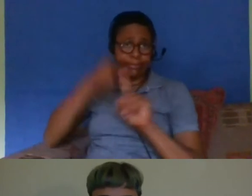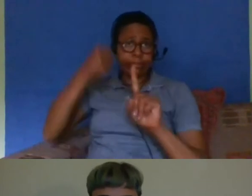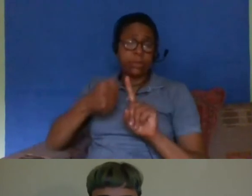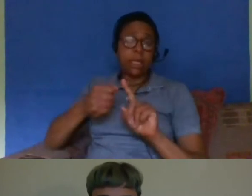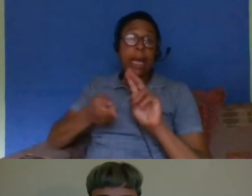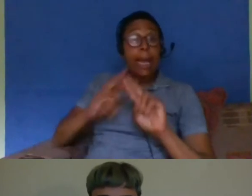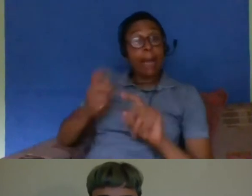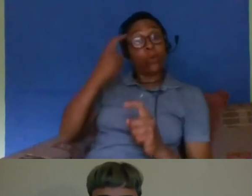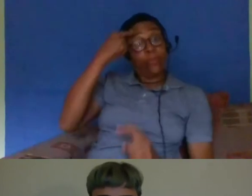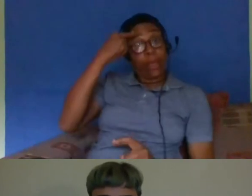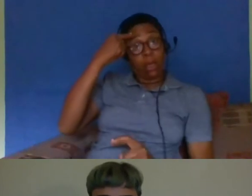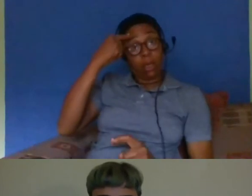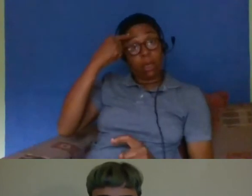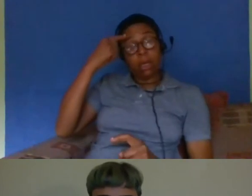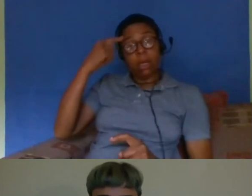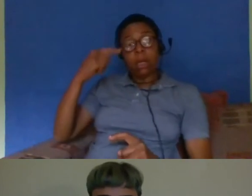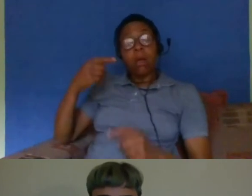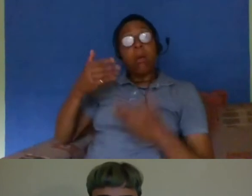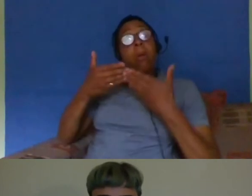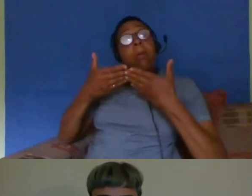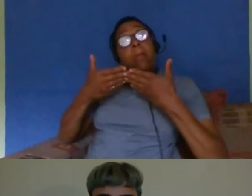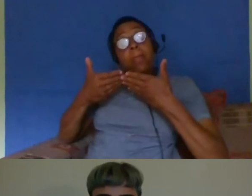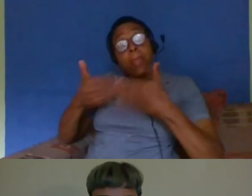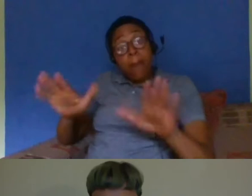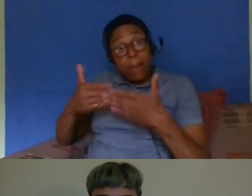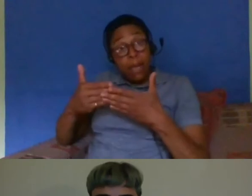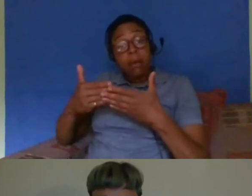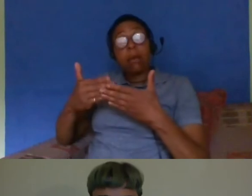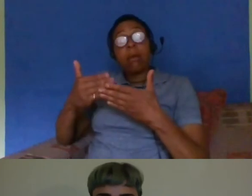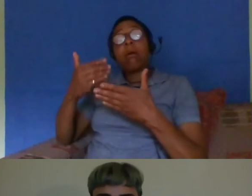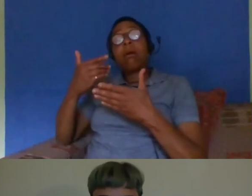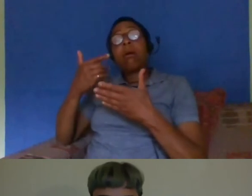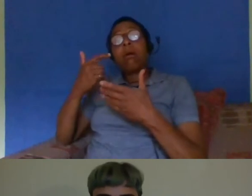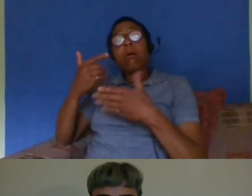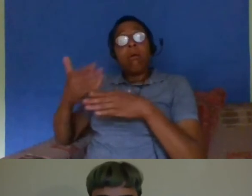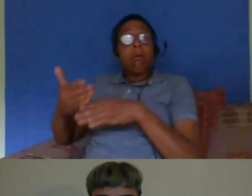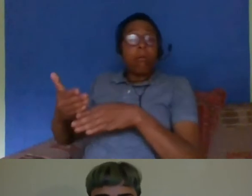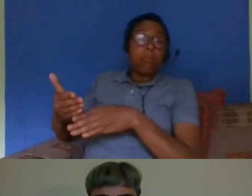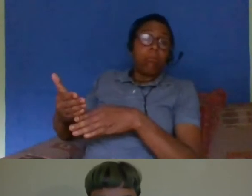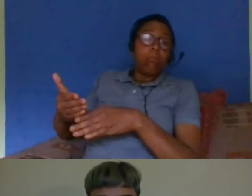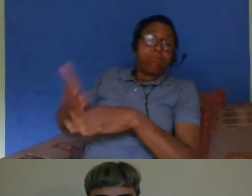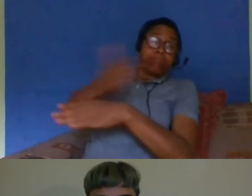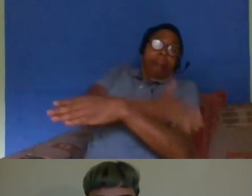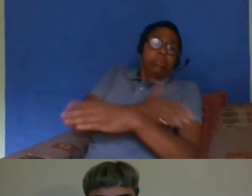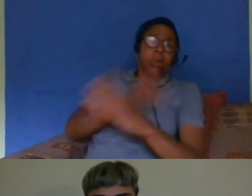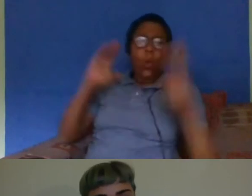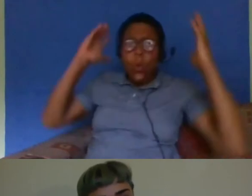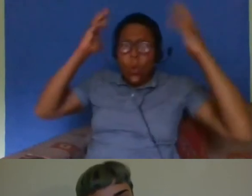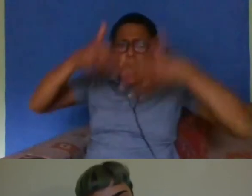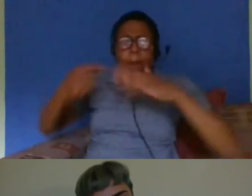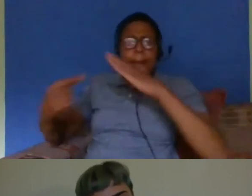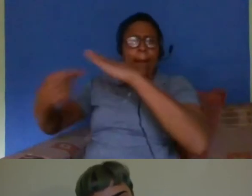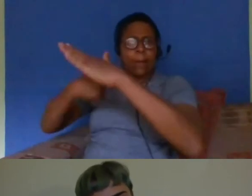concern about immigration they have absolutely nosedived since 2016 um and that's partly